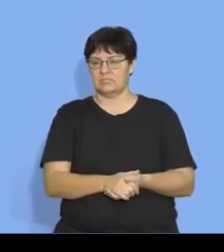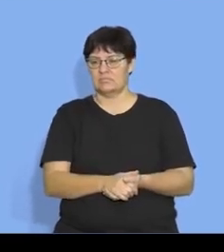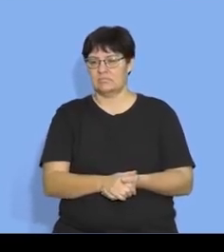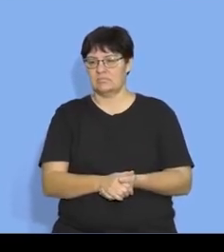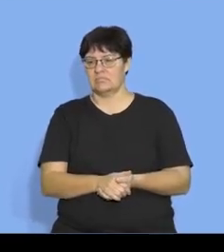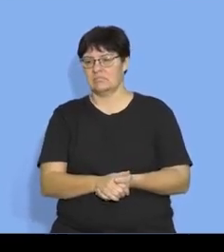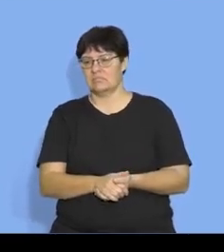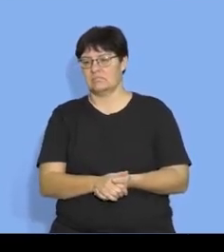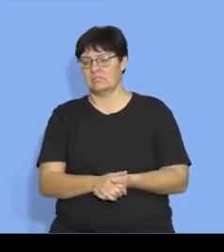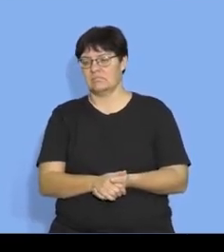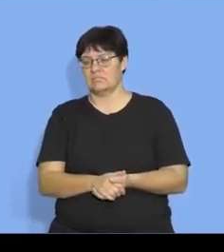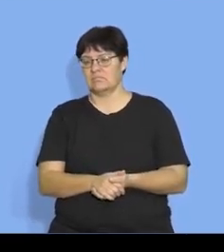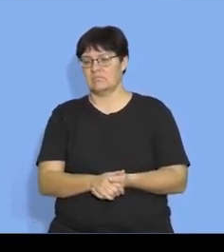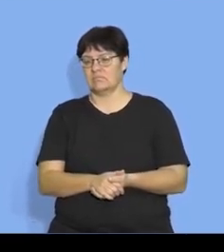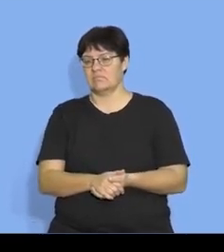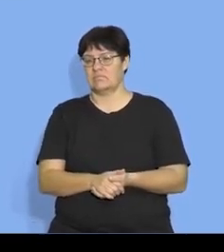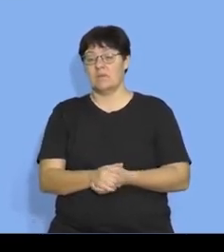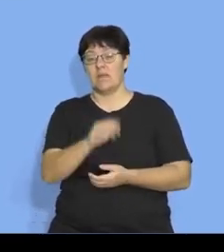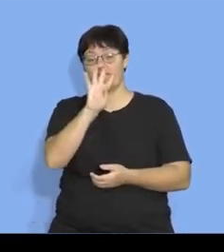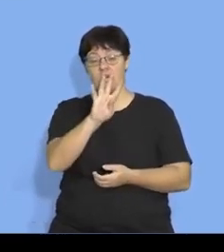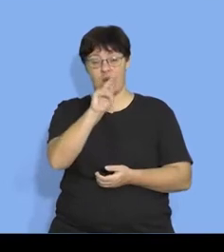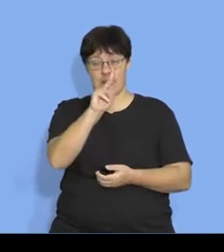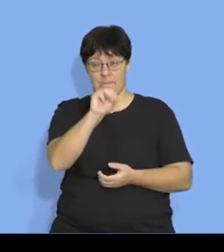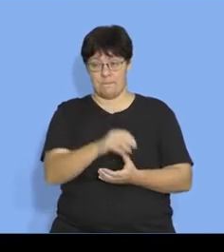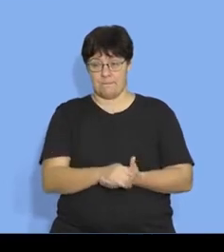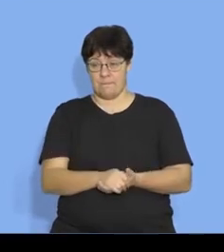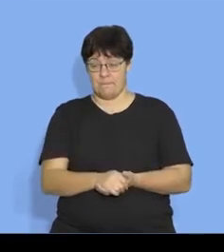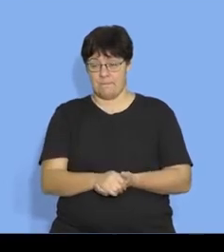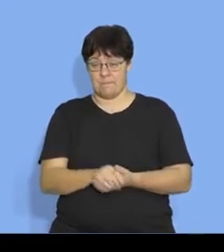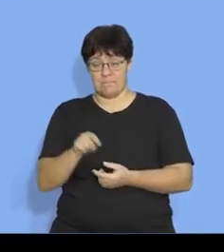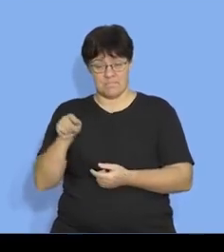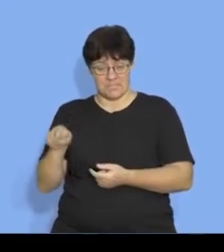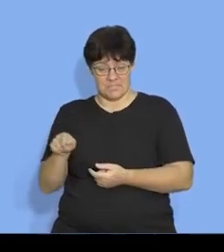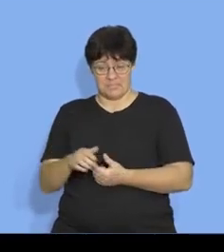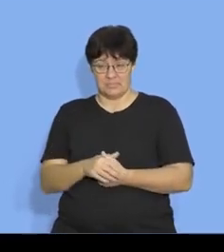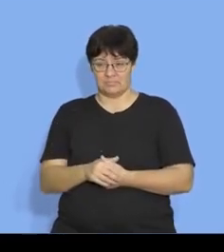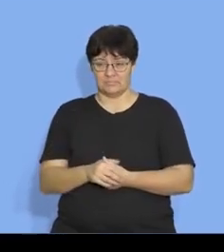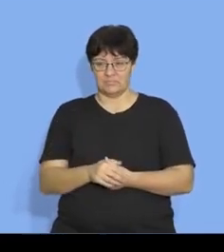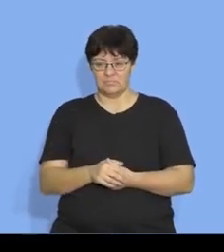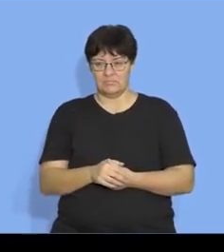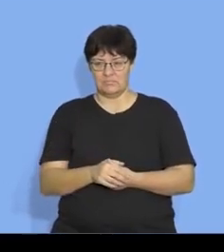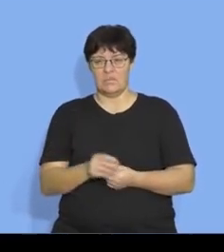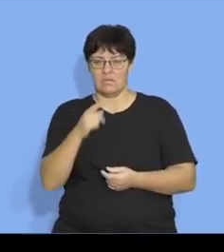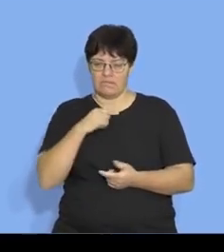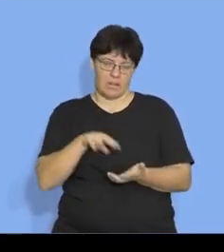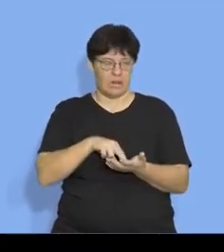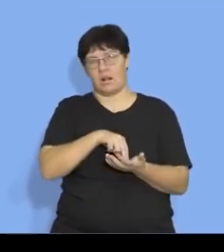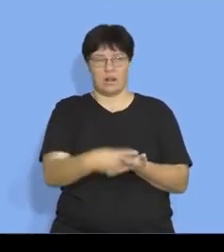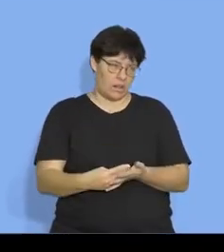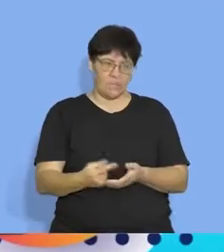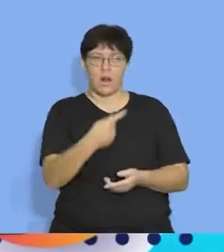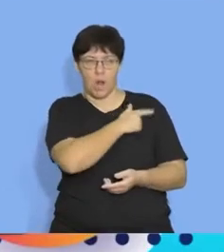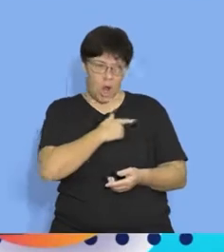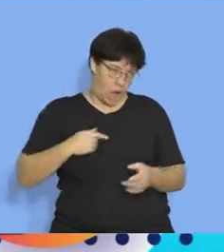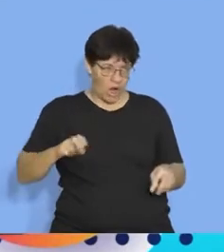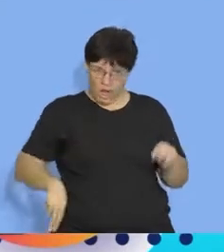easier in a second when she gets to four kilometers so she gets here and at this point she wants to fall over because